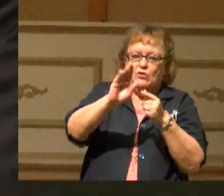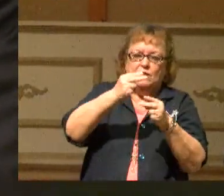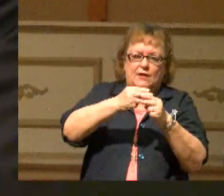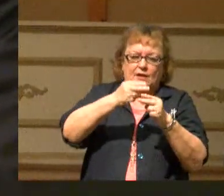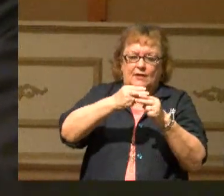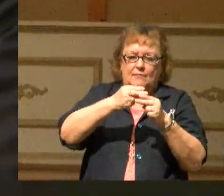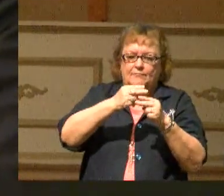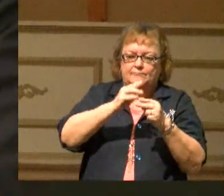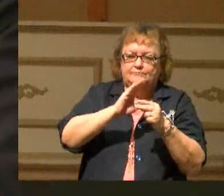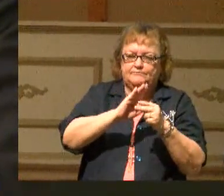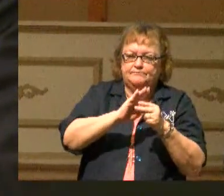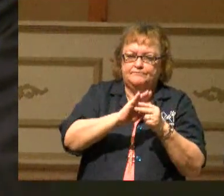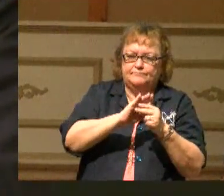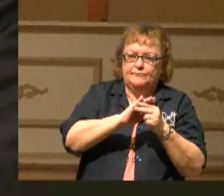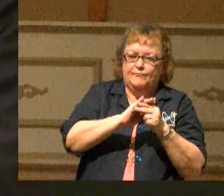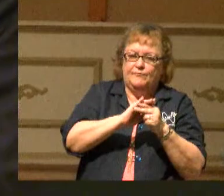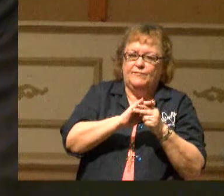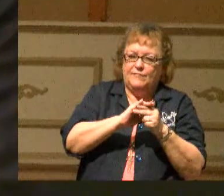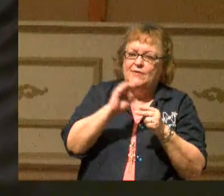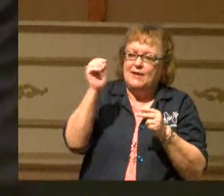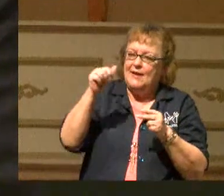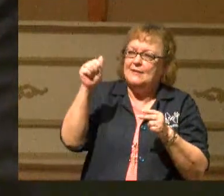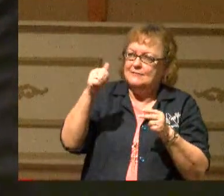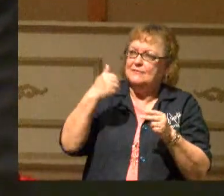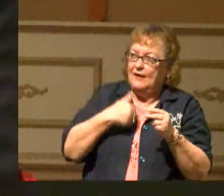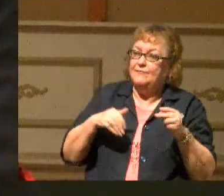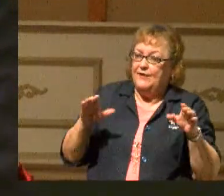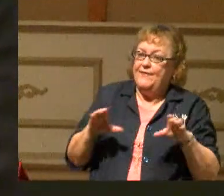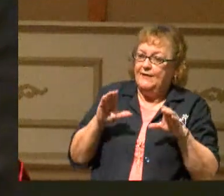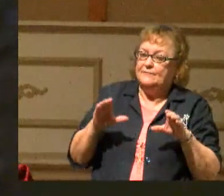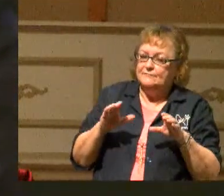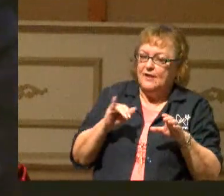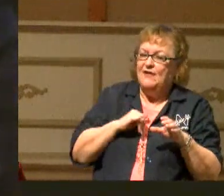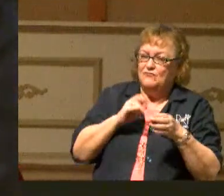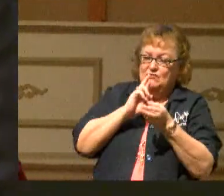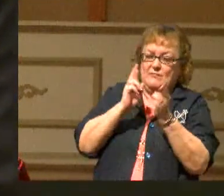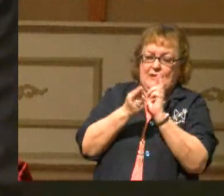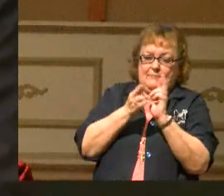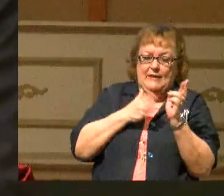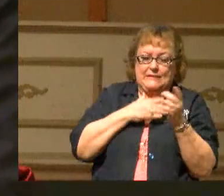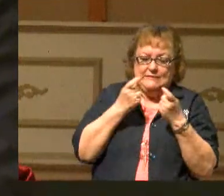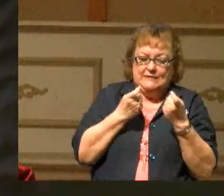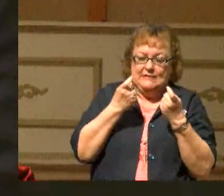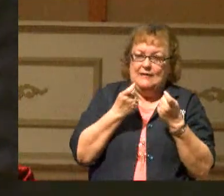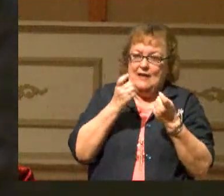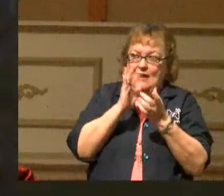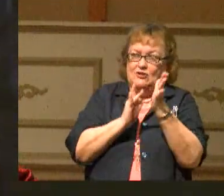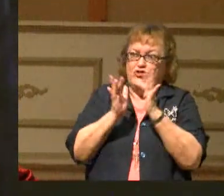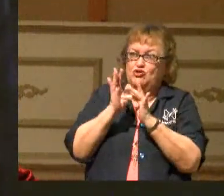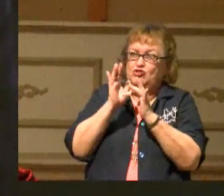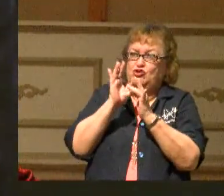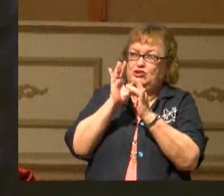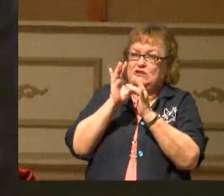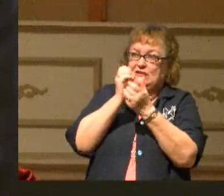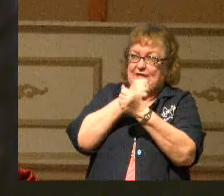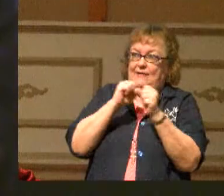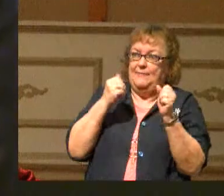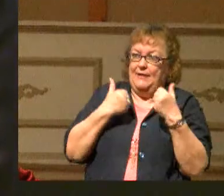account, say, yes, I've done that. I've repented of my sin and asked Jesus Christ to save me.